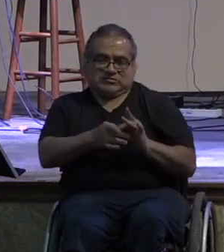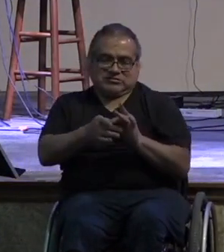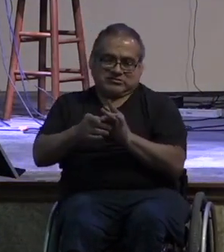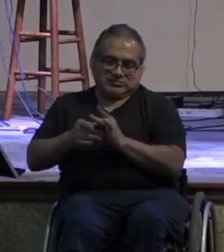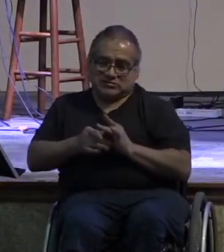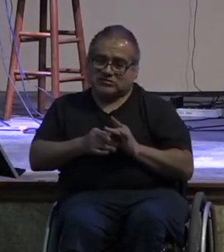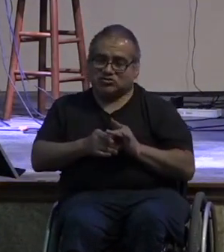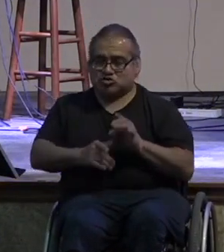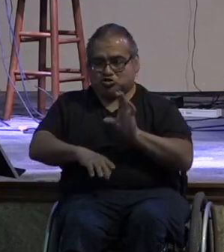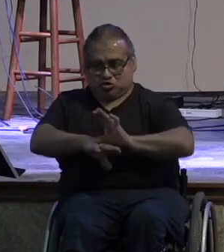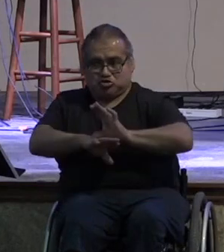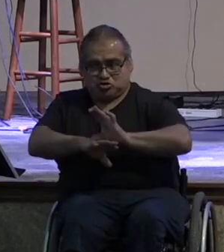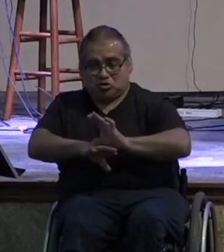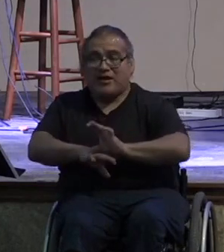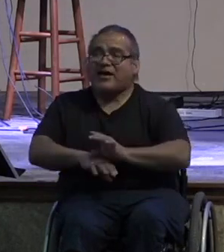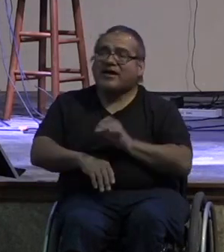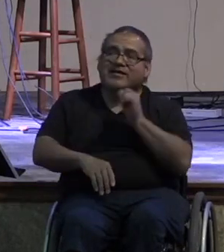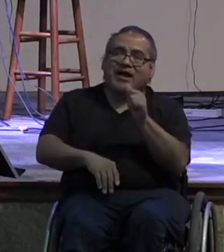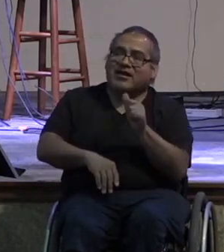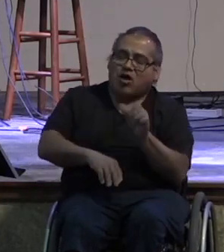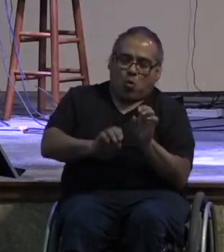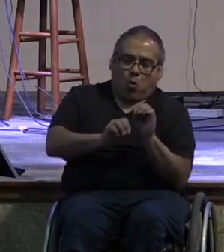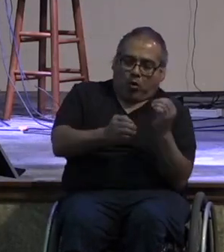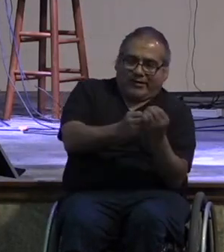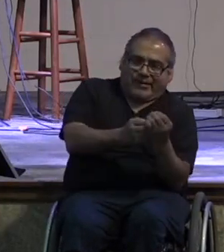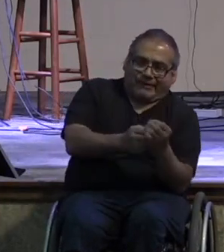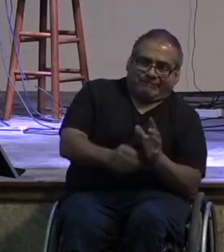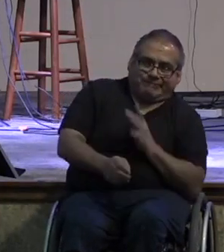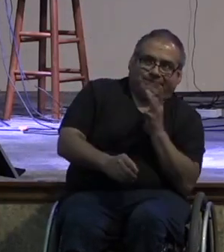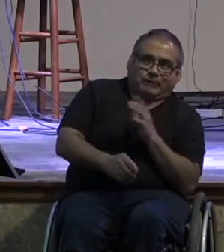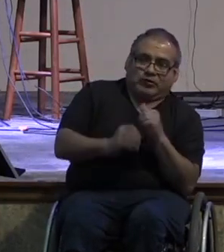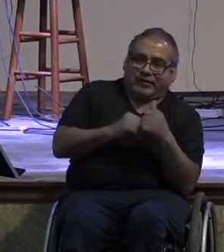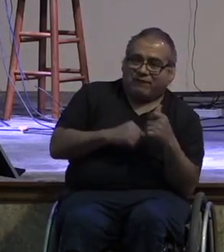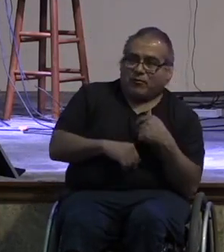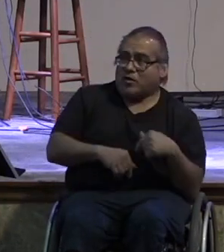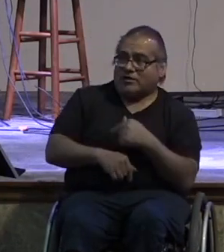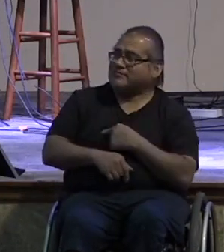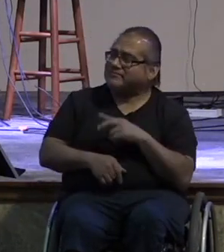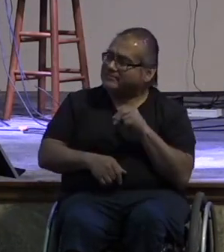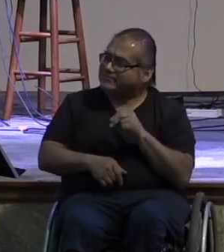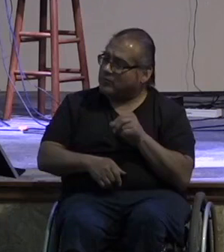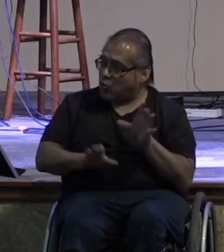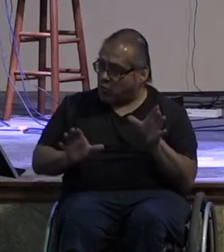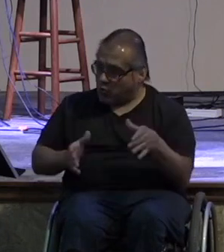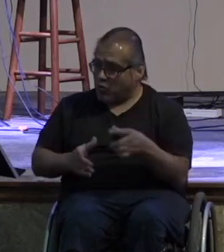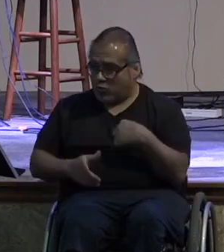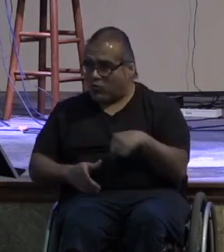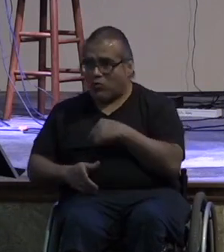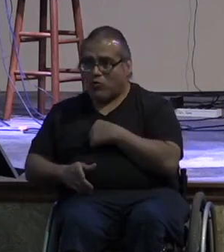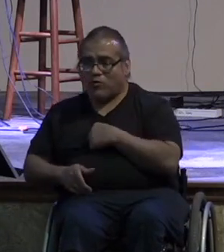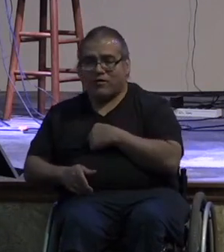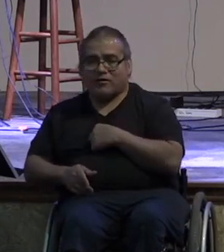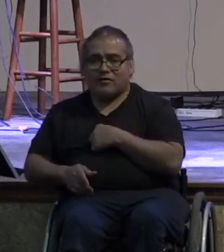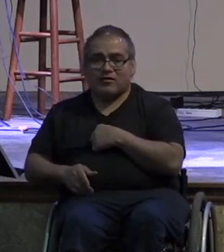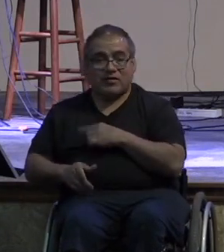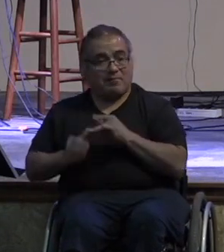but the first century was a very different place as we look to the bible as our guide of how we do community